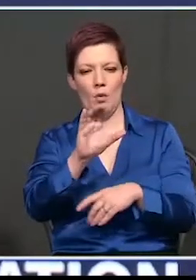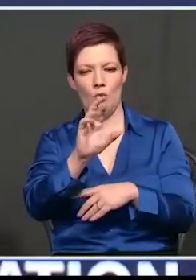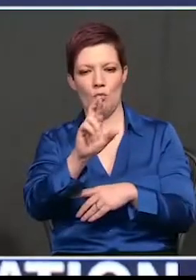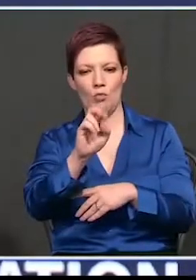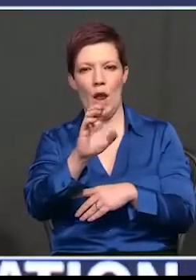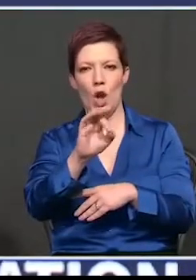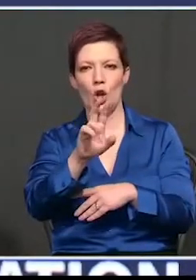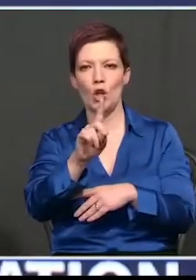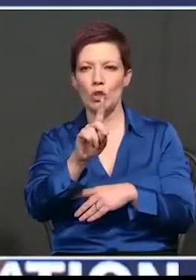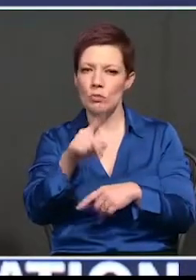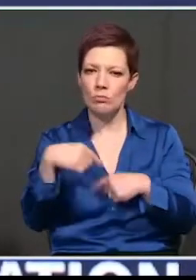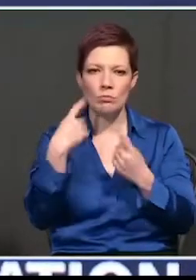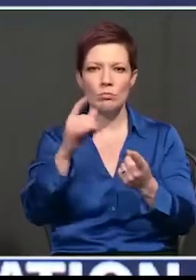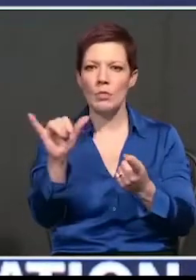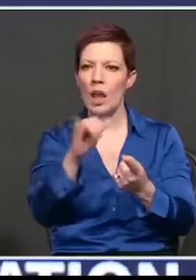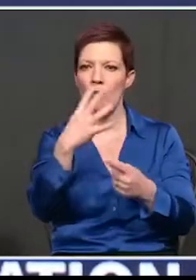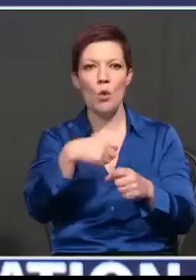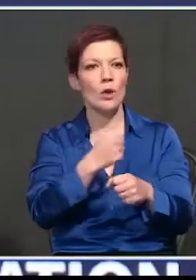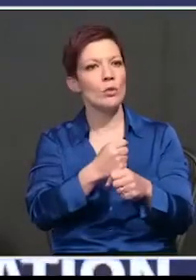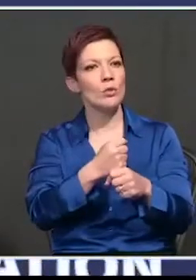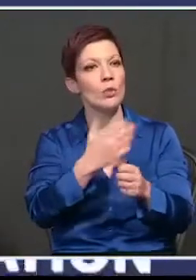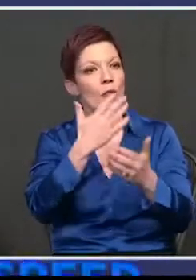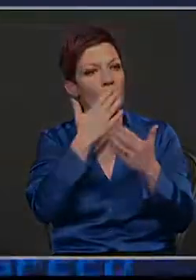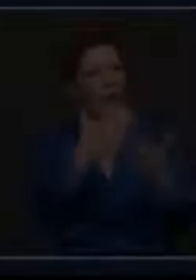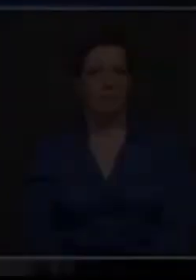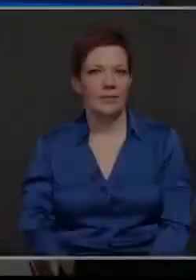doing for four years. Thank you very much. Thank you, everybody.